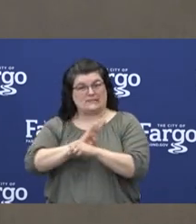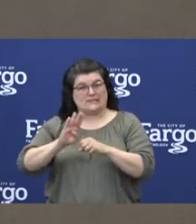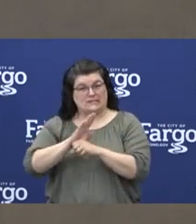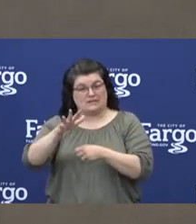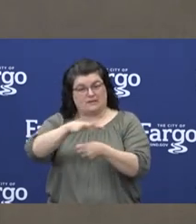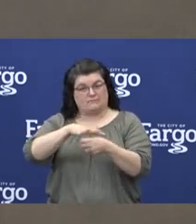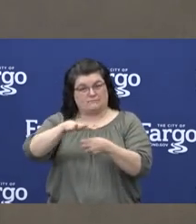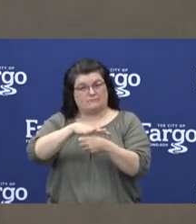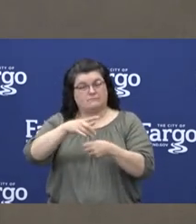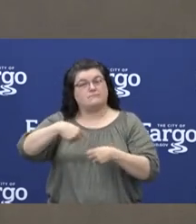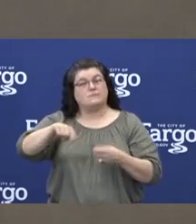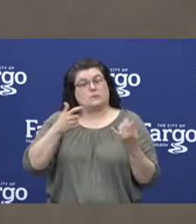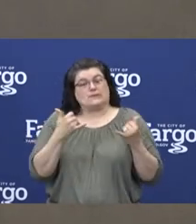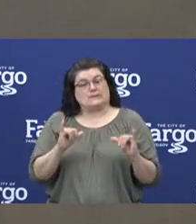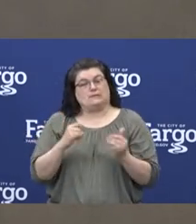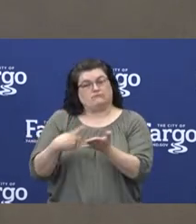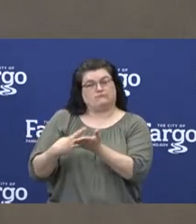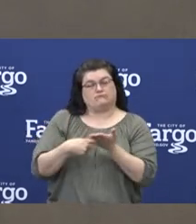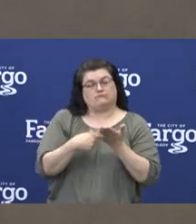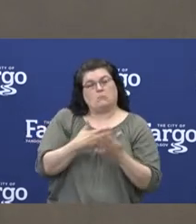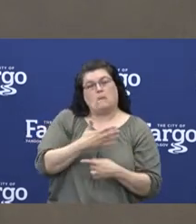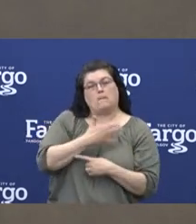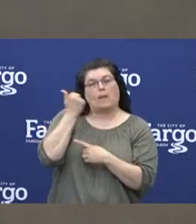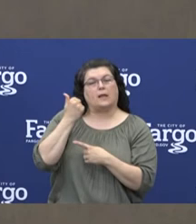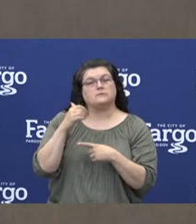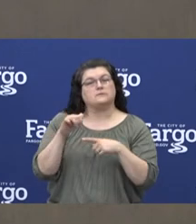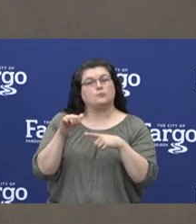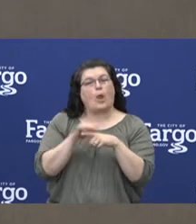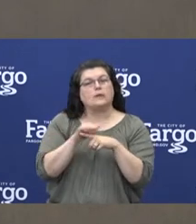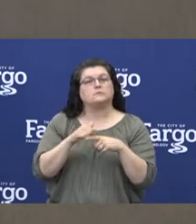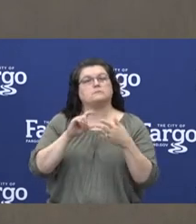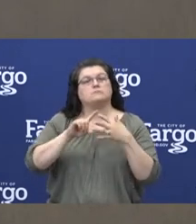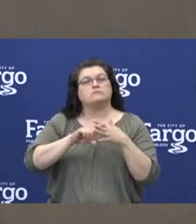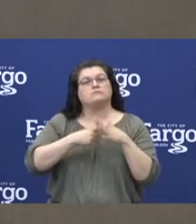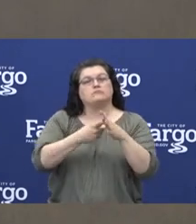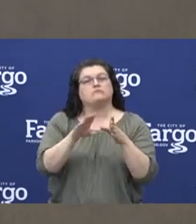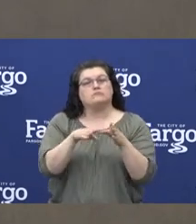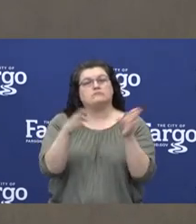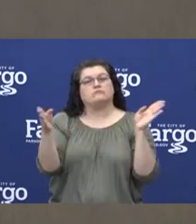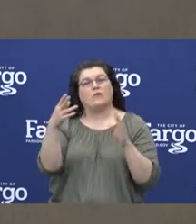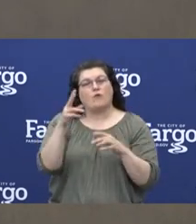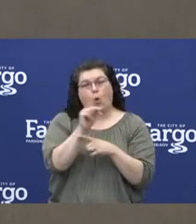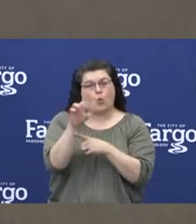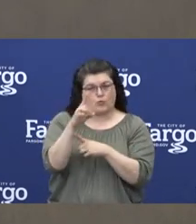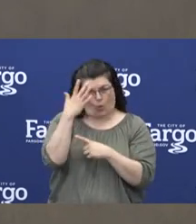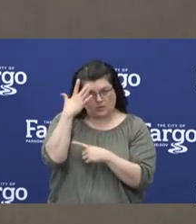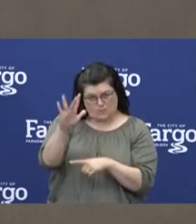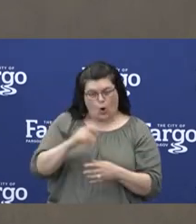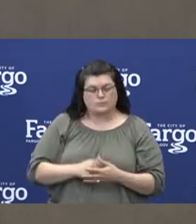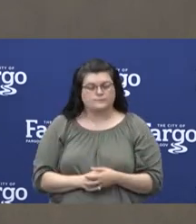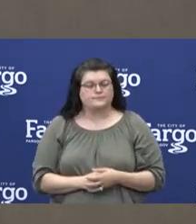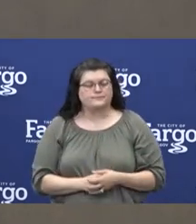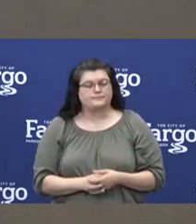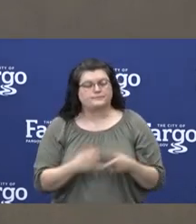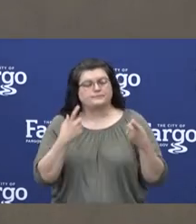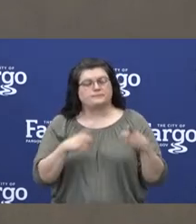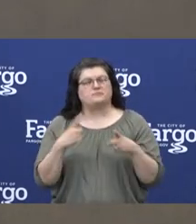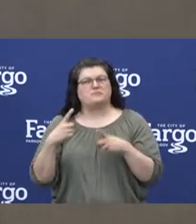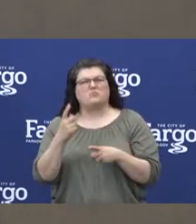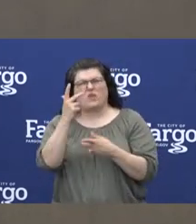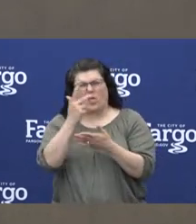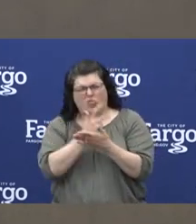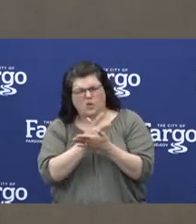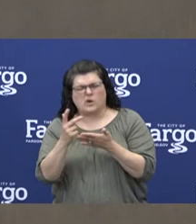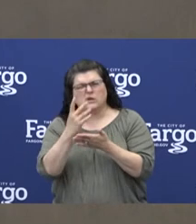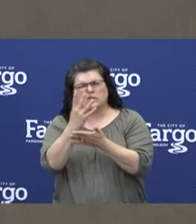to discuss the best practices in being North Dakota Smart and their reopening. This process has been going on for three to four weeks,